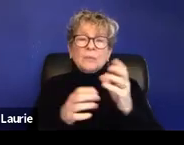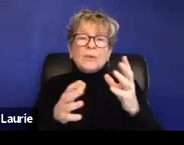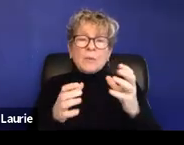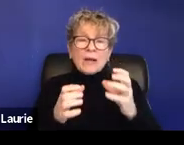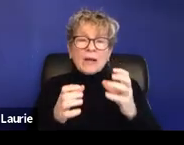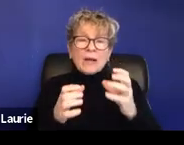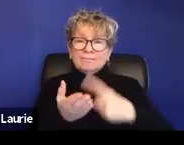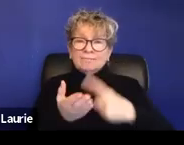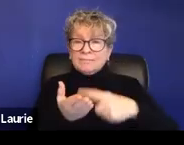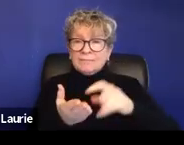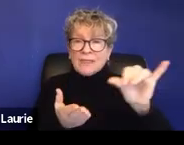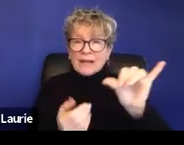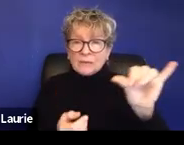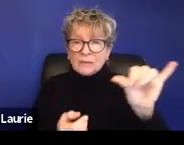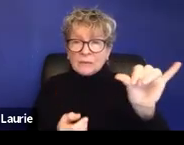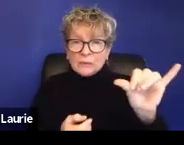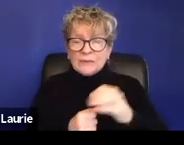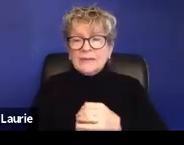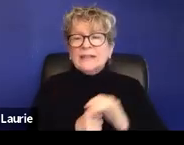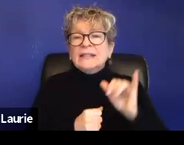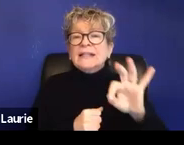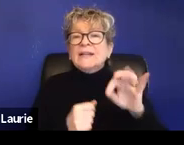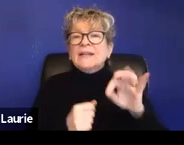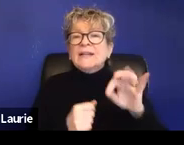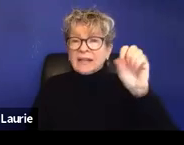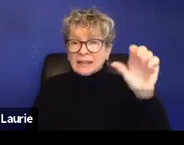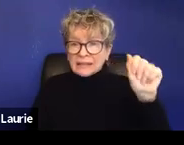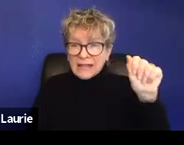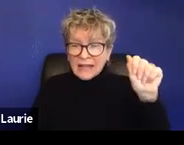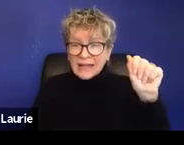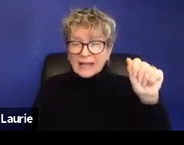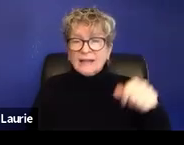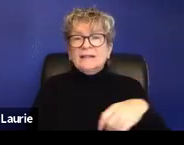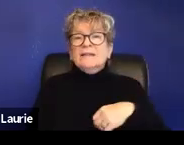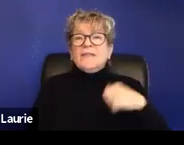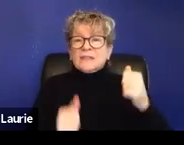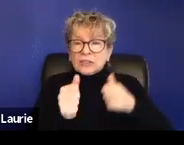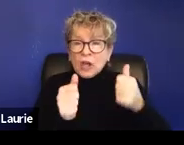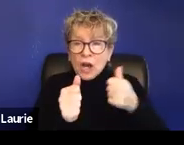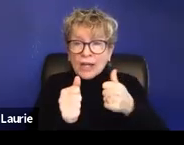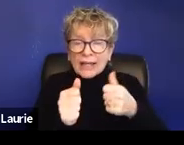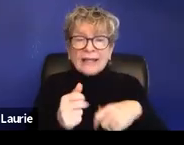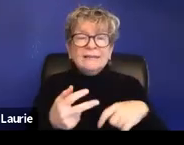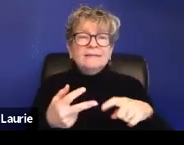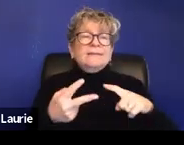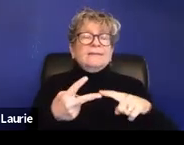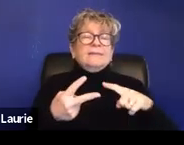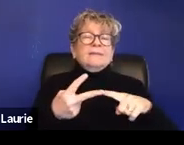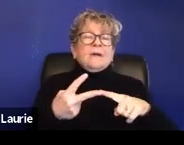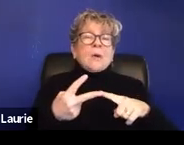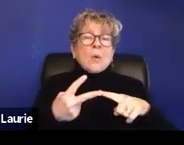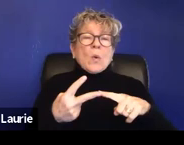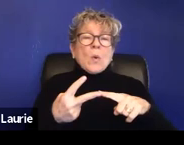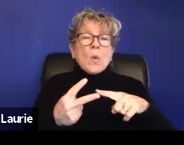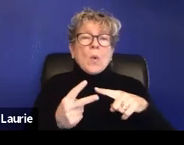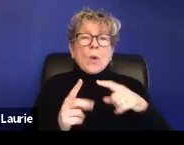it's obvious if the sexual assault or the stalking or the abuse occurred within the employment